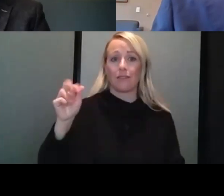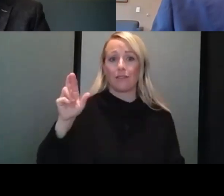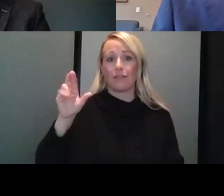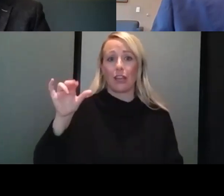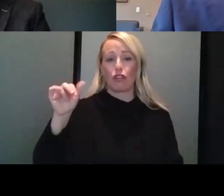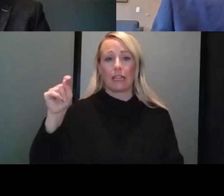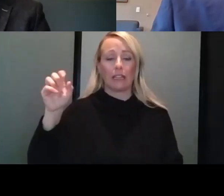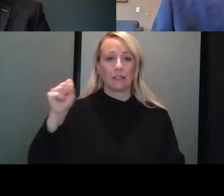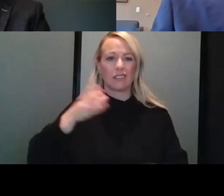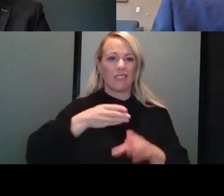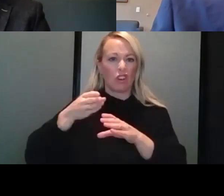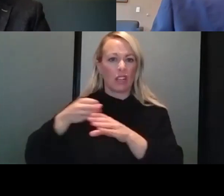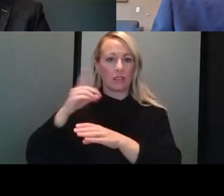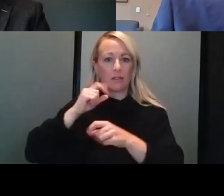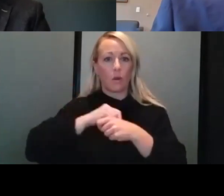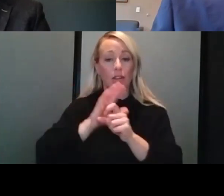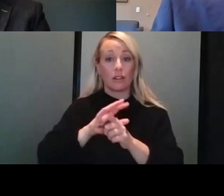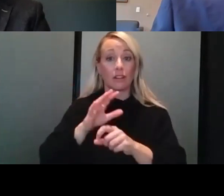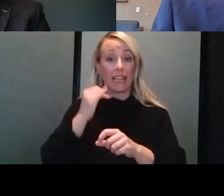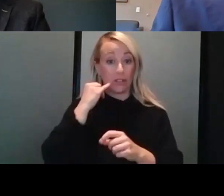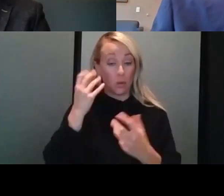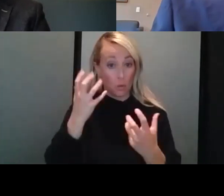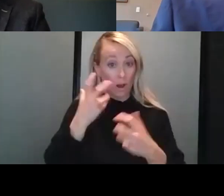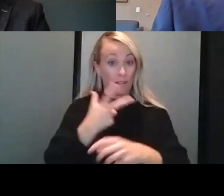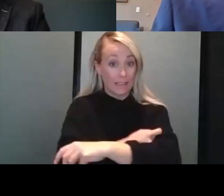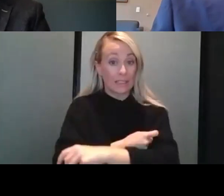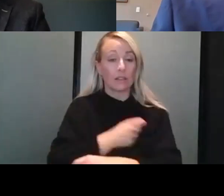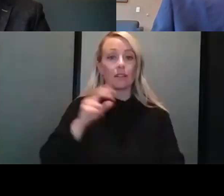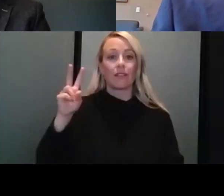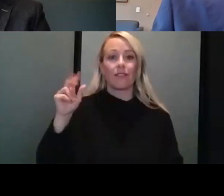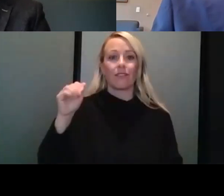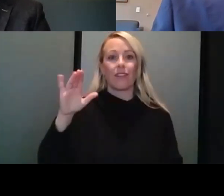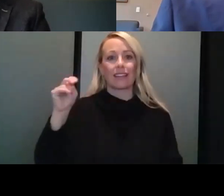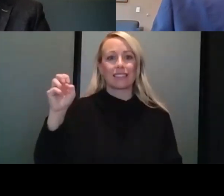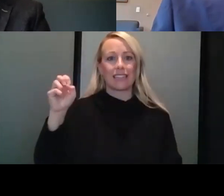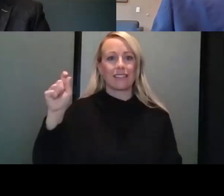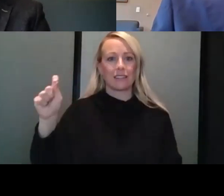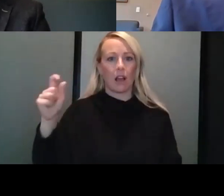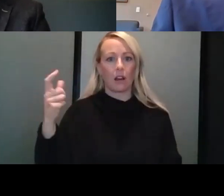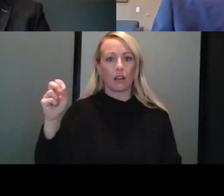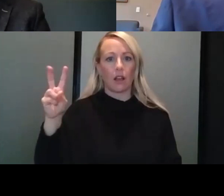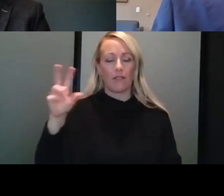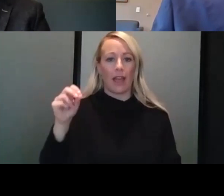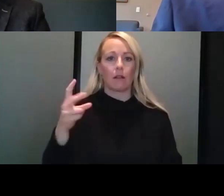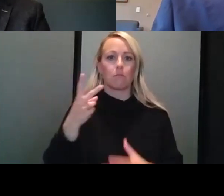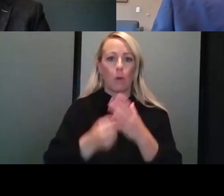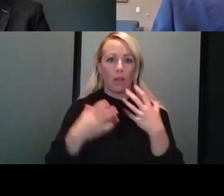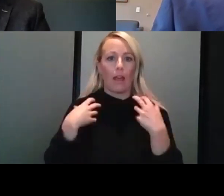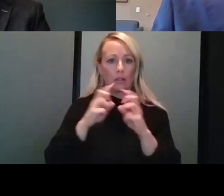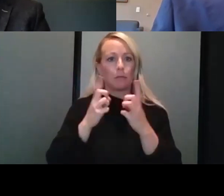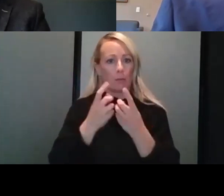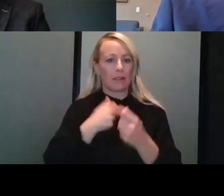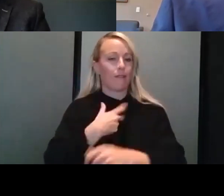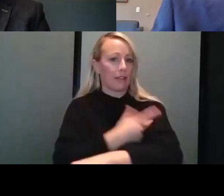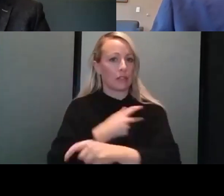If you're looking for a vaccine, vaccine.gov is a good place to go. And the two health departments have vaccination programs